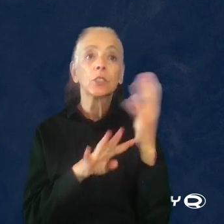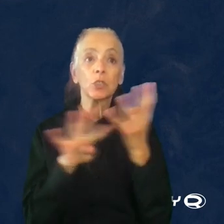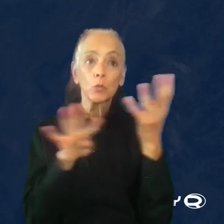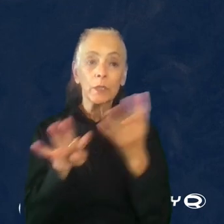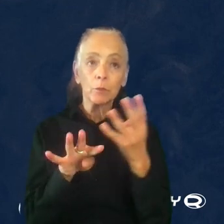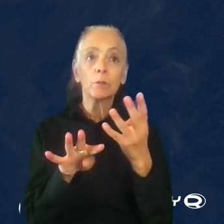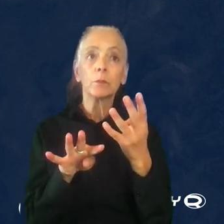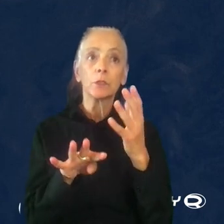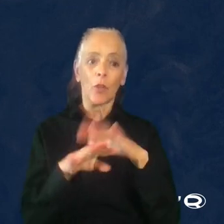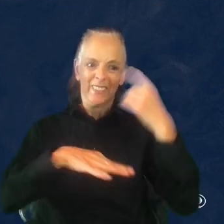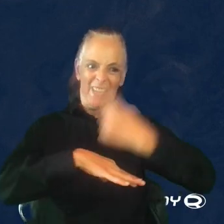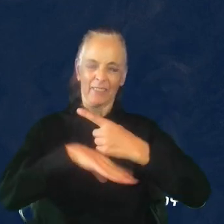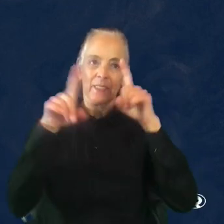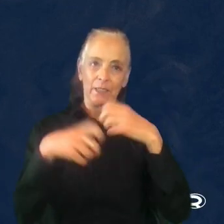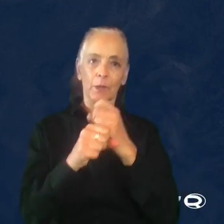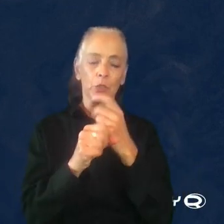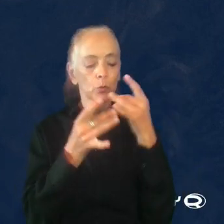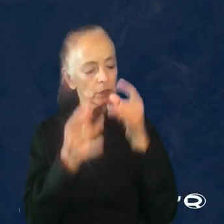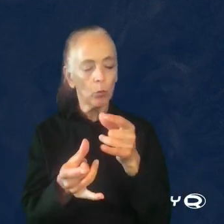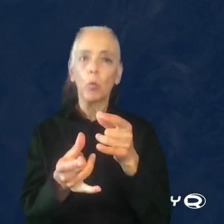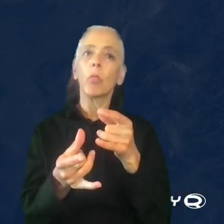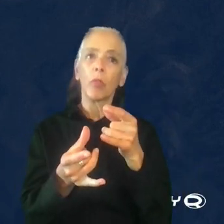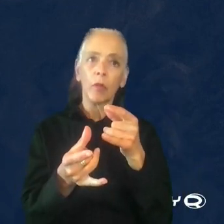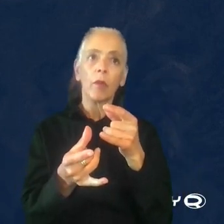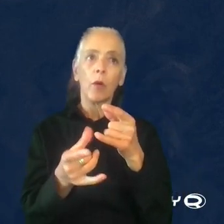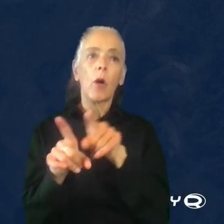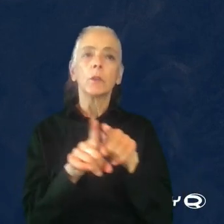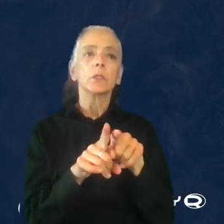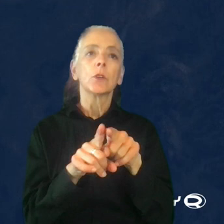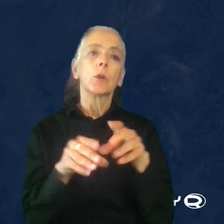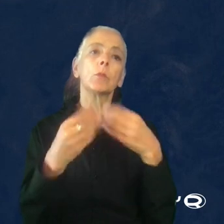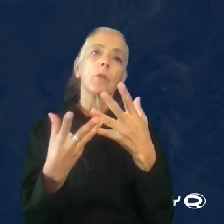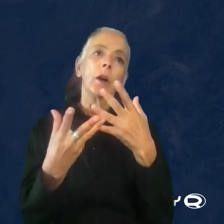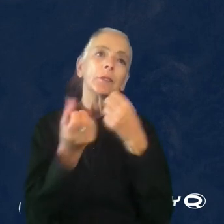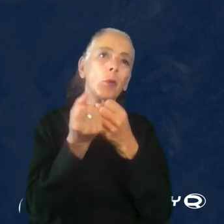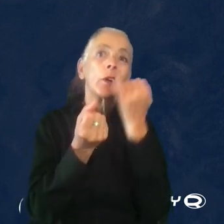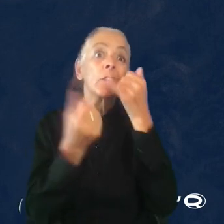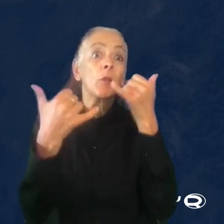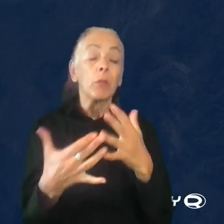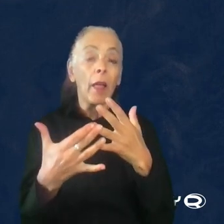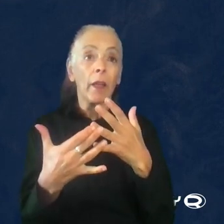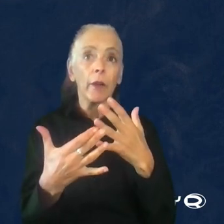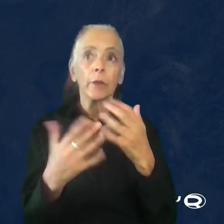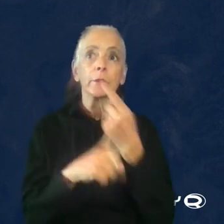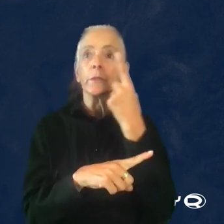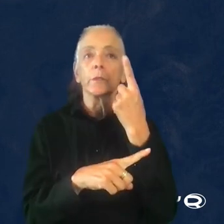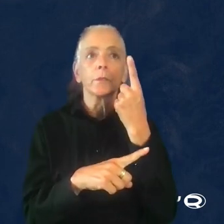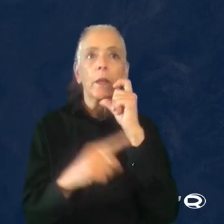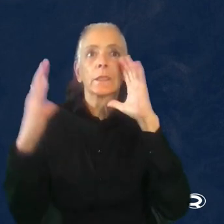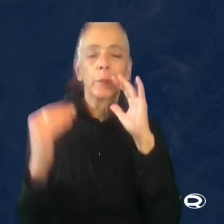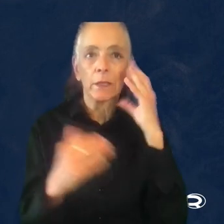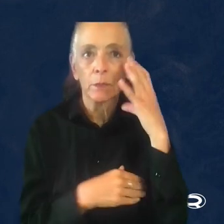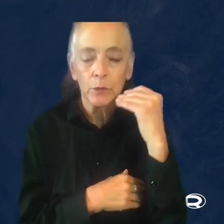of the test to ensure everything runs smoothly and they also provide support if the players experience something unexpected. And this has made